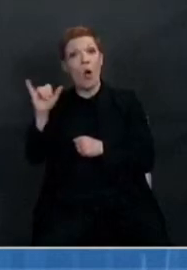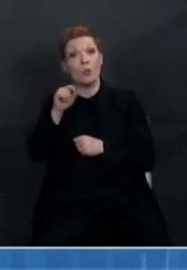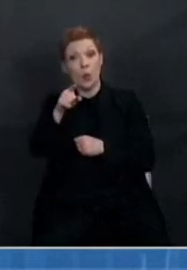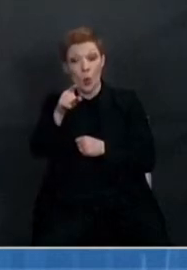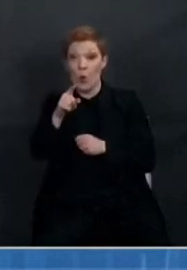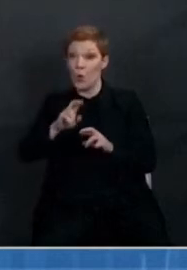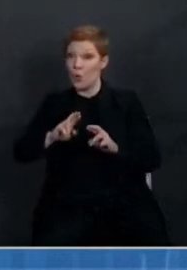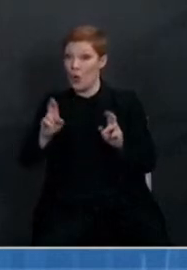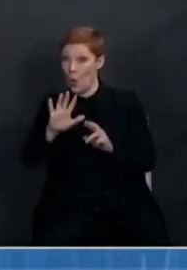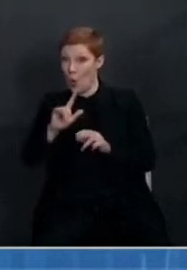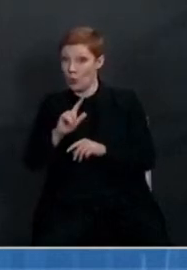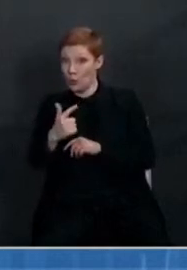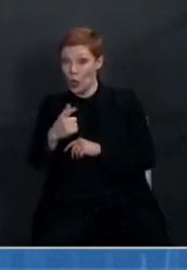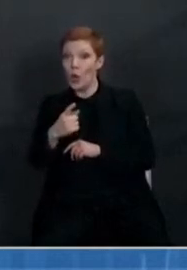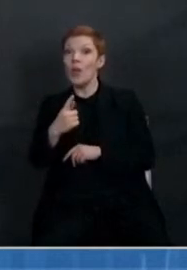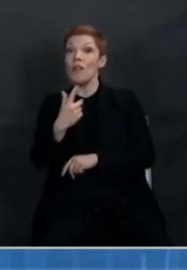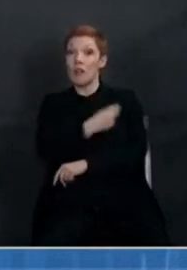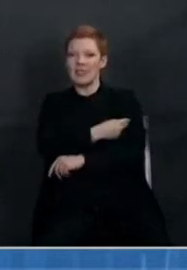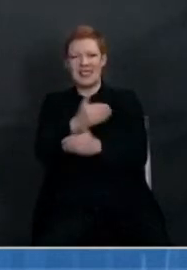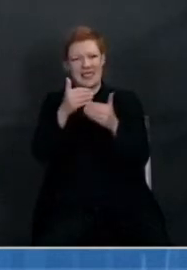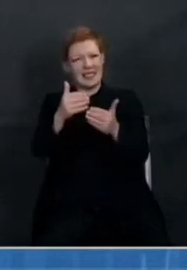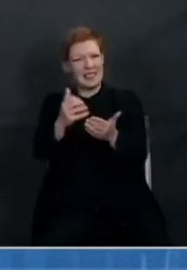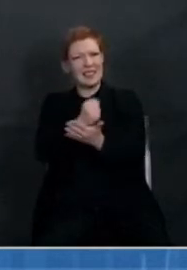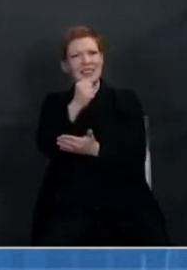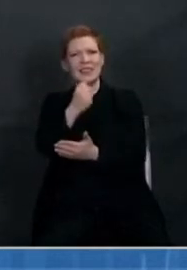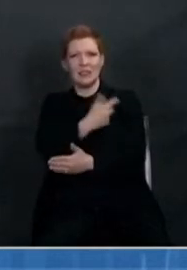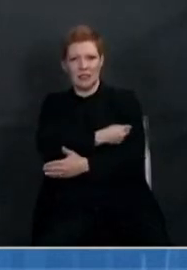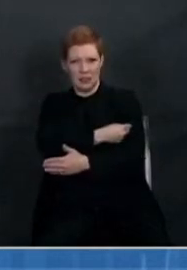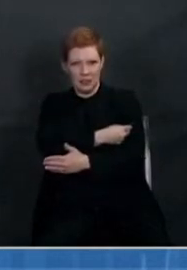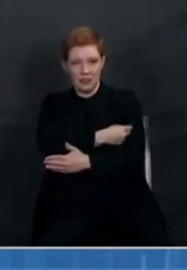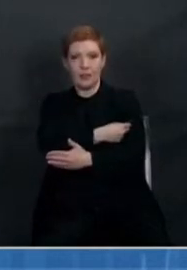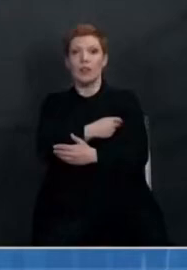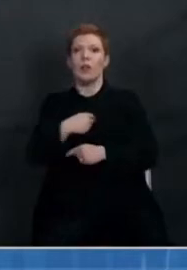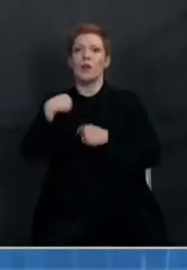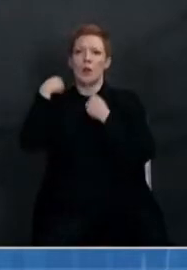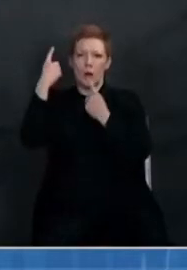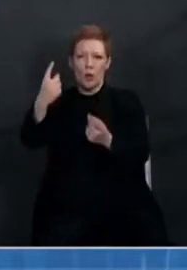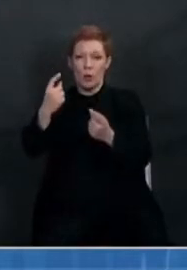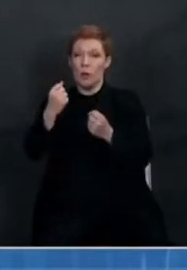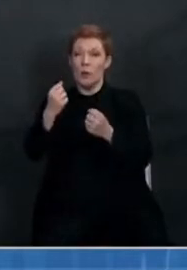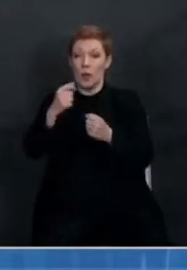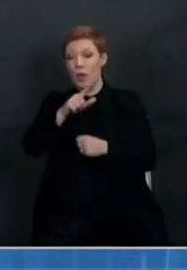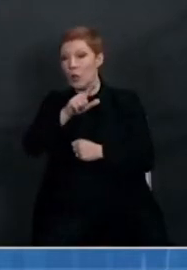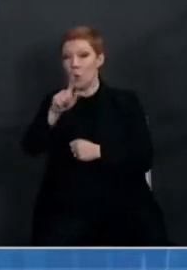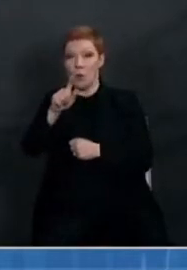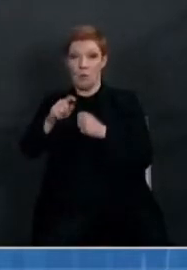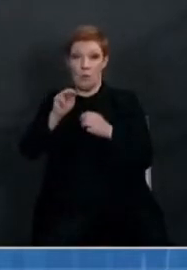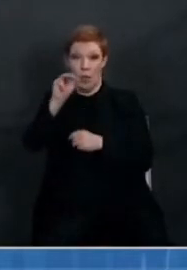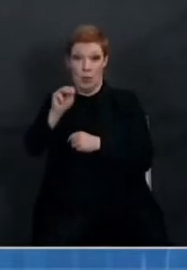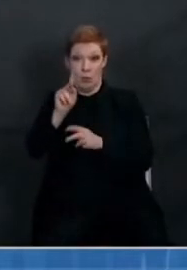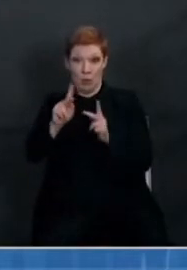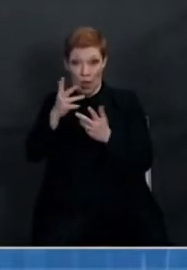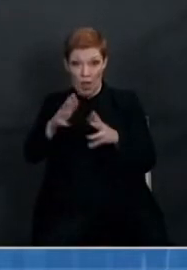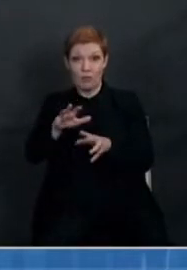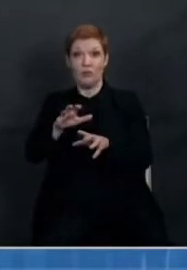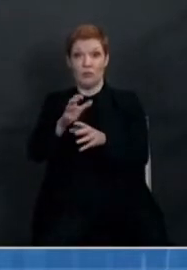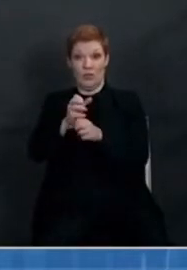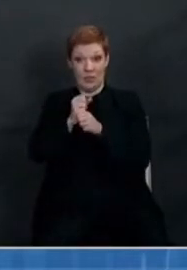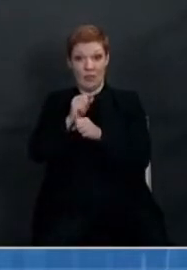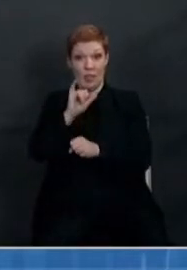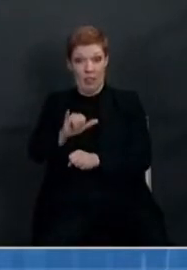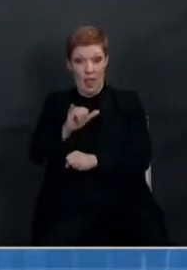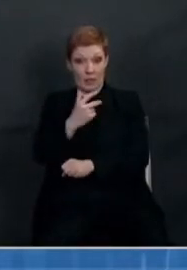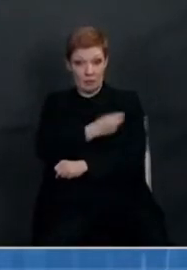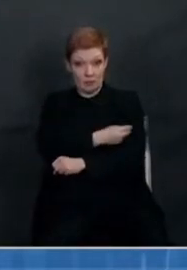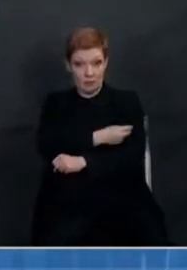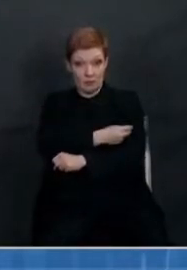25 million people have now received at least one dose of the COVID-19 vaccine in the United States, and our latest safety data